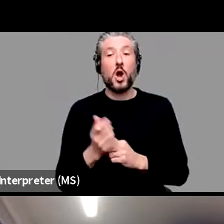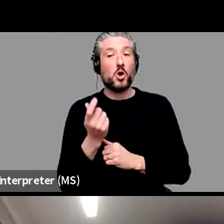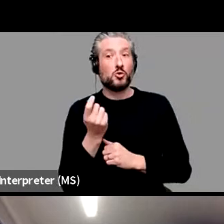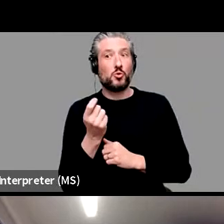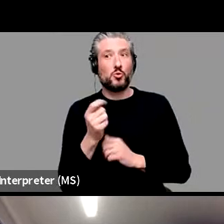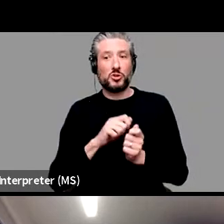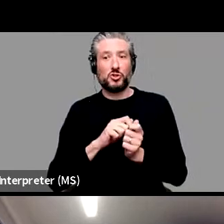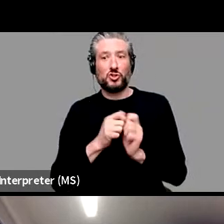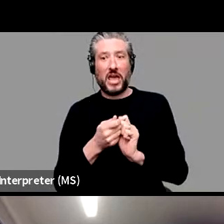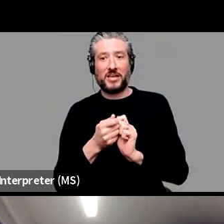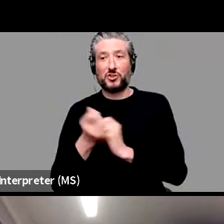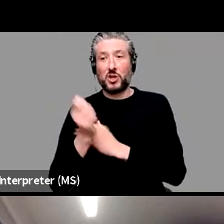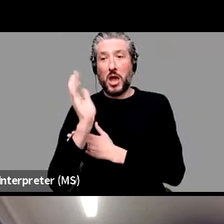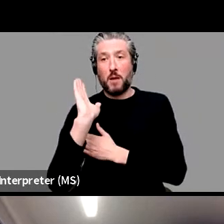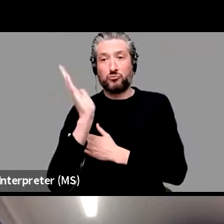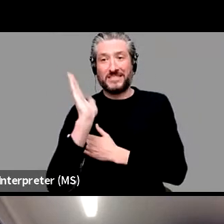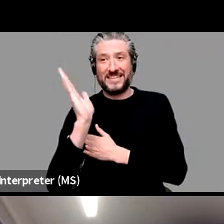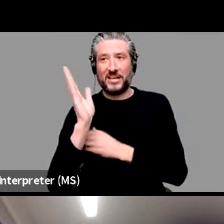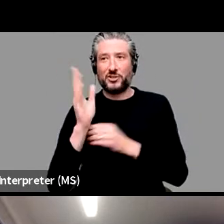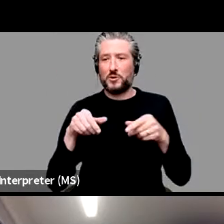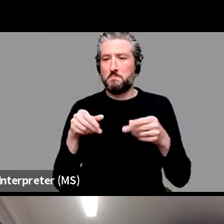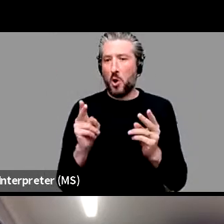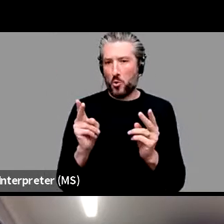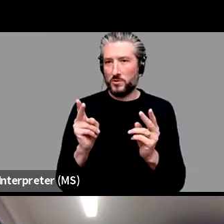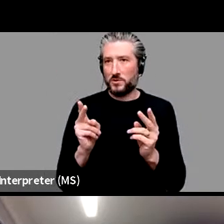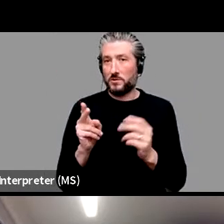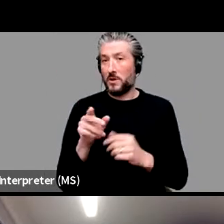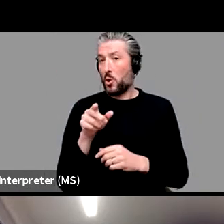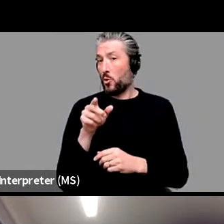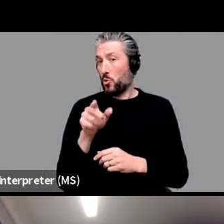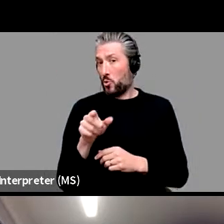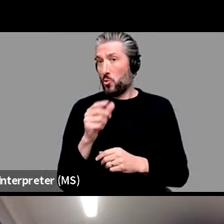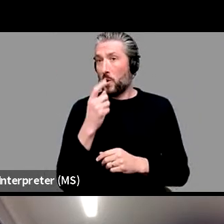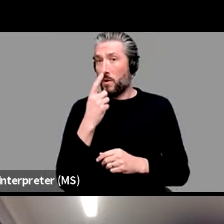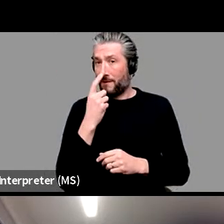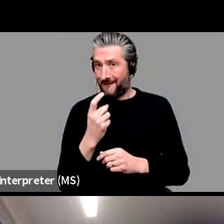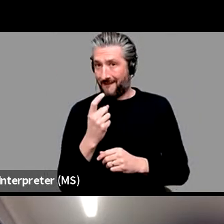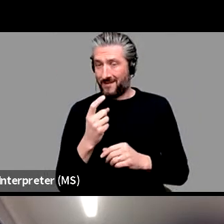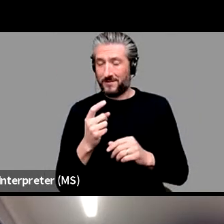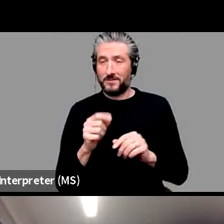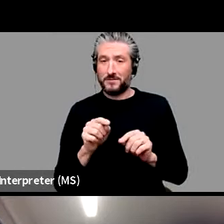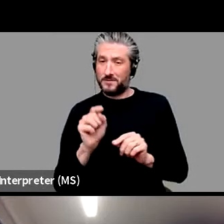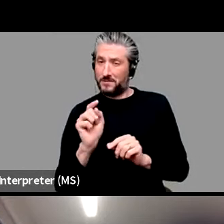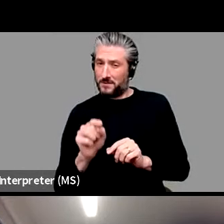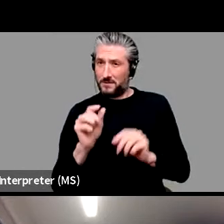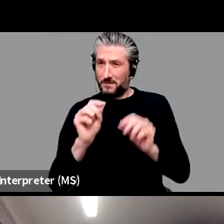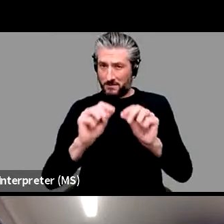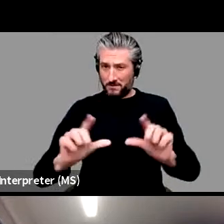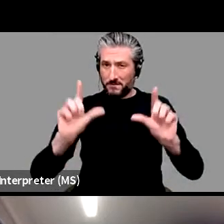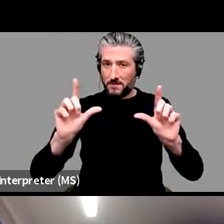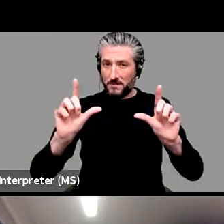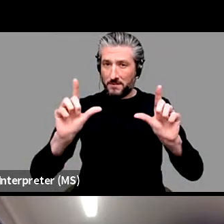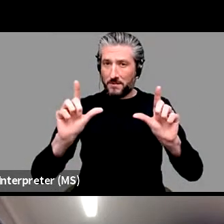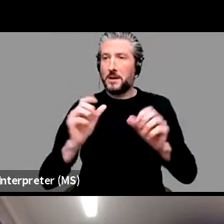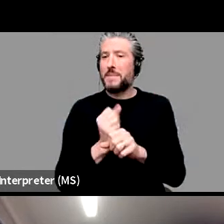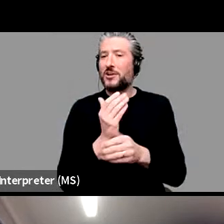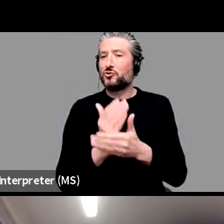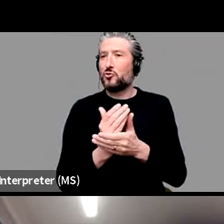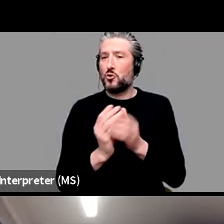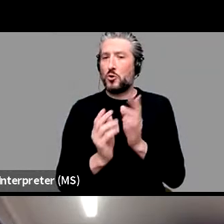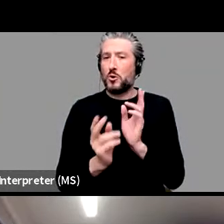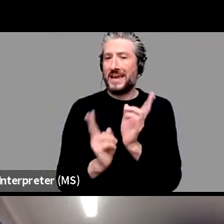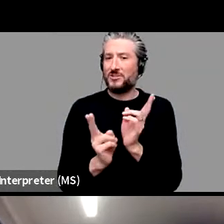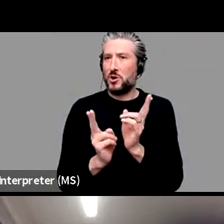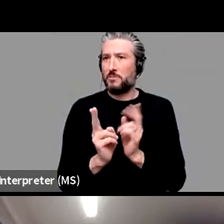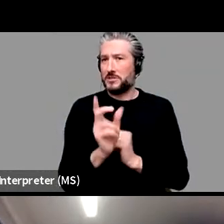be able to slide the view so that you can maximize the size of the interpreter if you want. OK, so just be clear about that. You